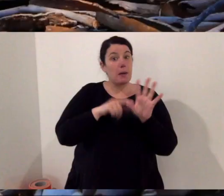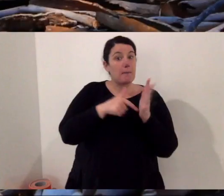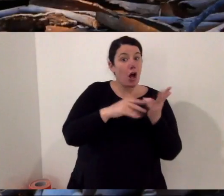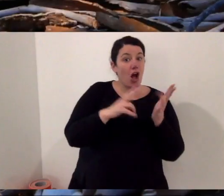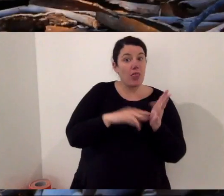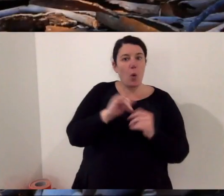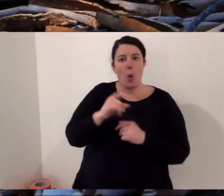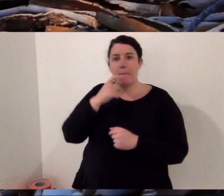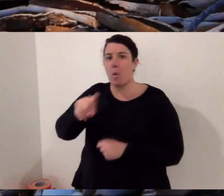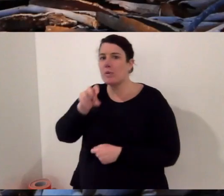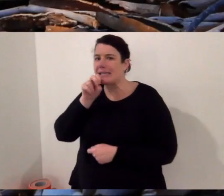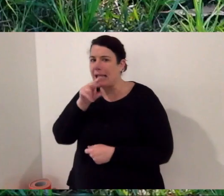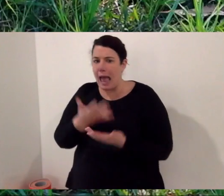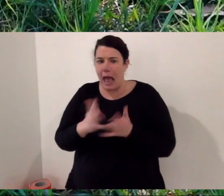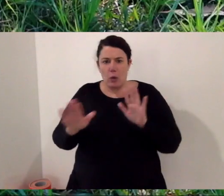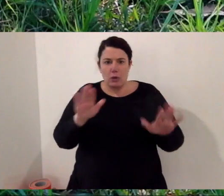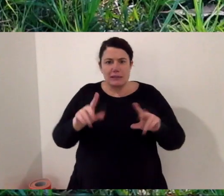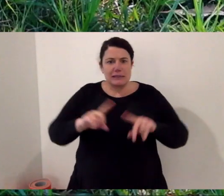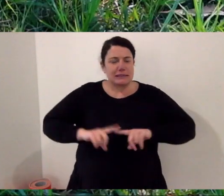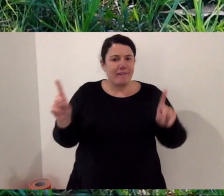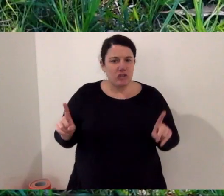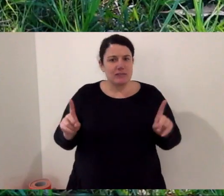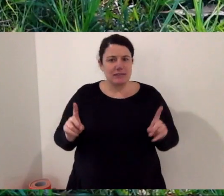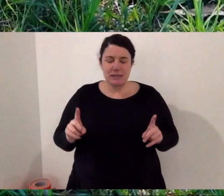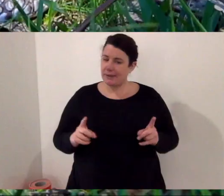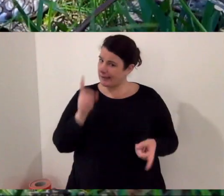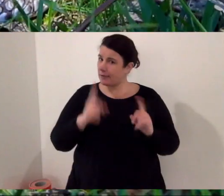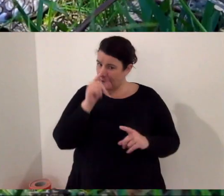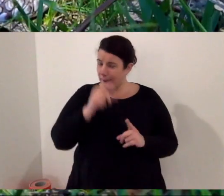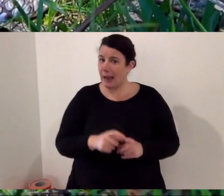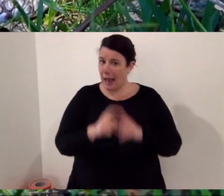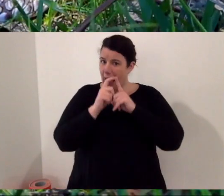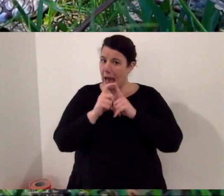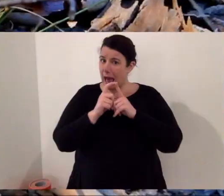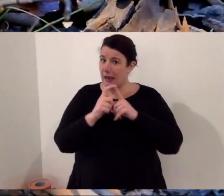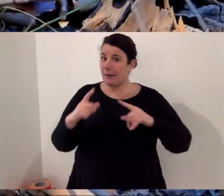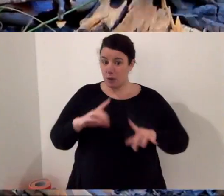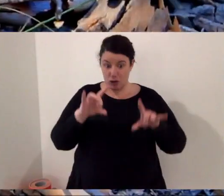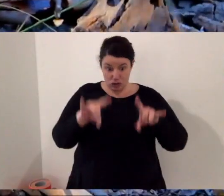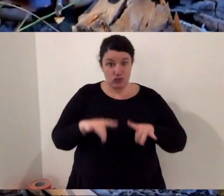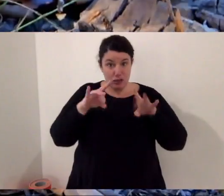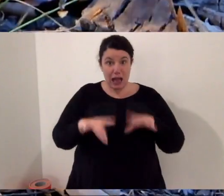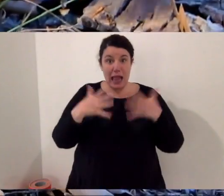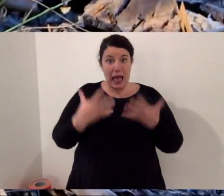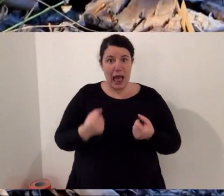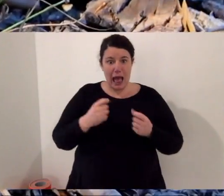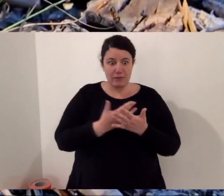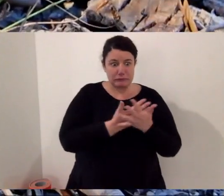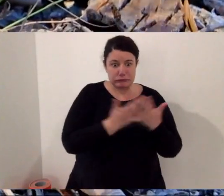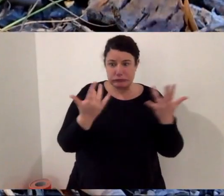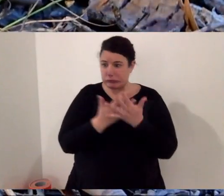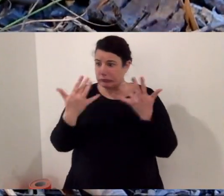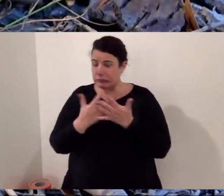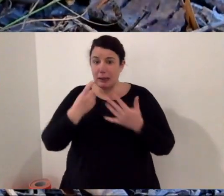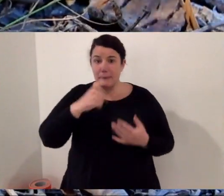you tell the difference between a python and a venomous snake? Well the answer is yes, but sometimes it can get really difficult. And